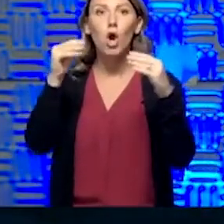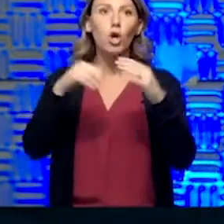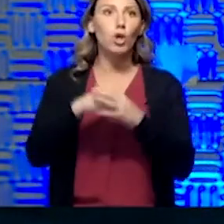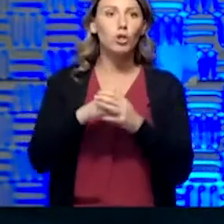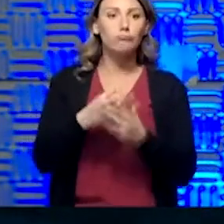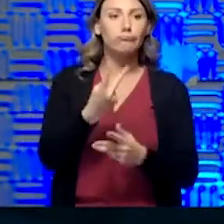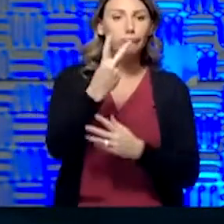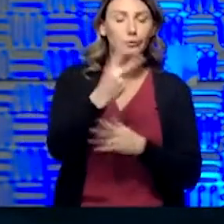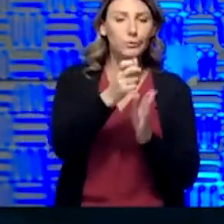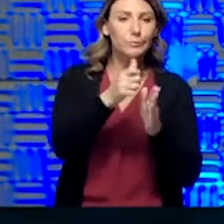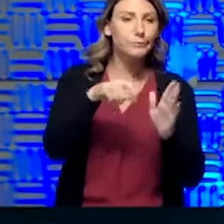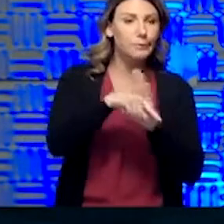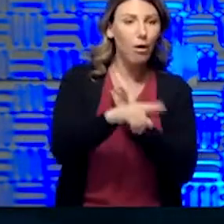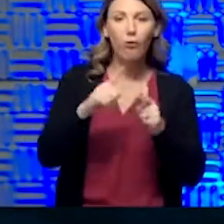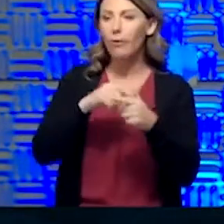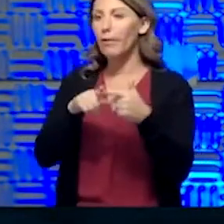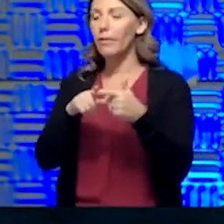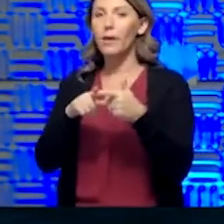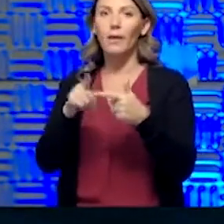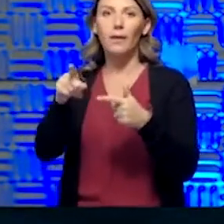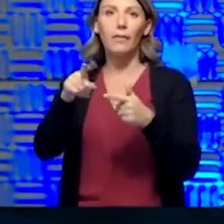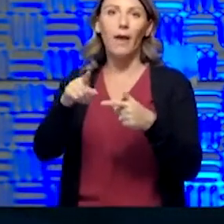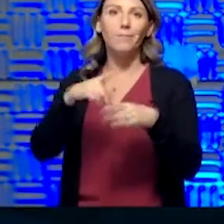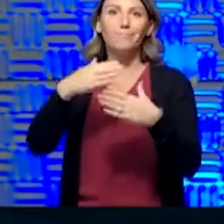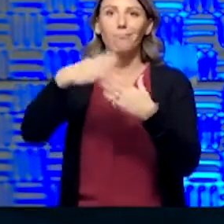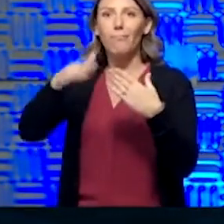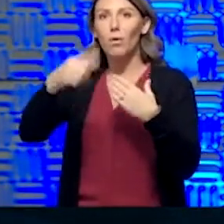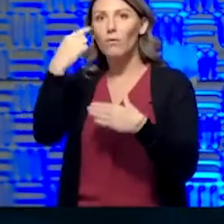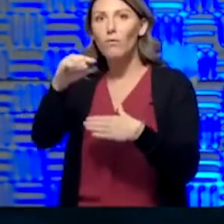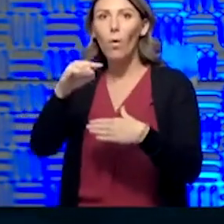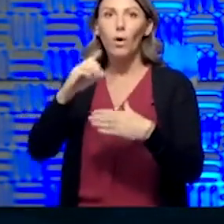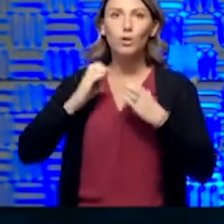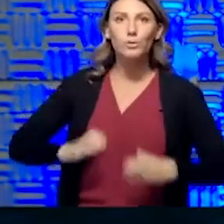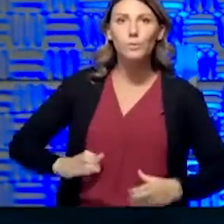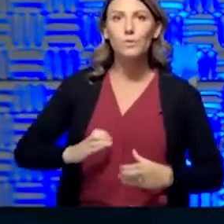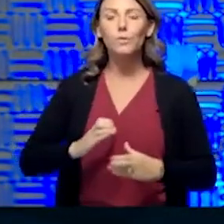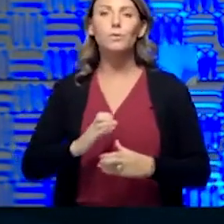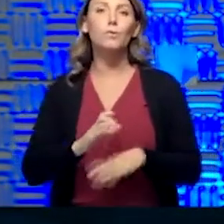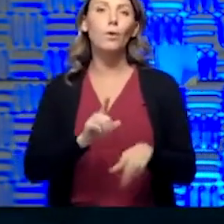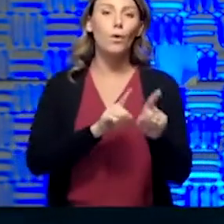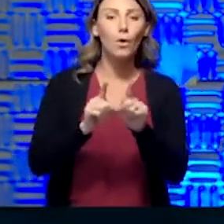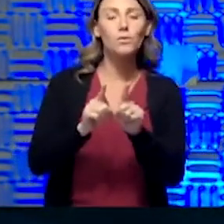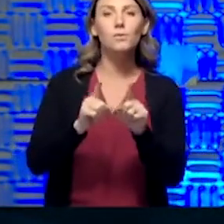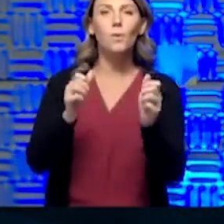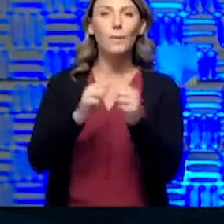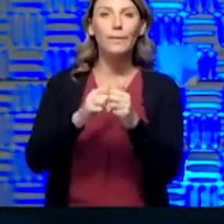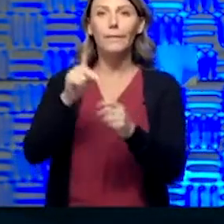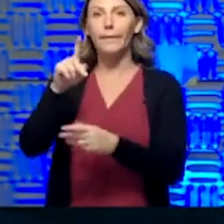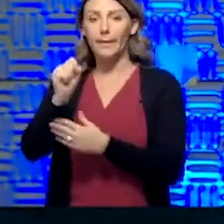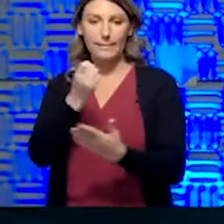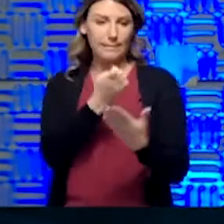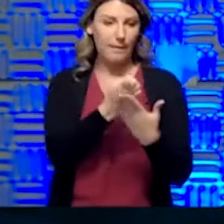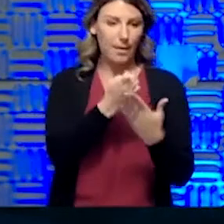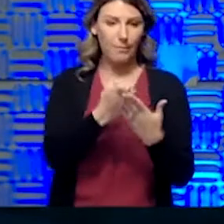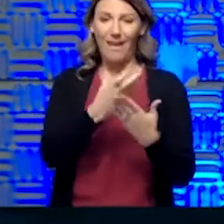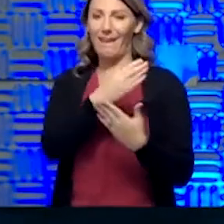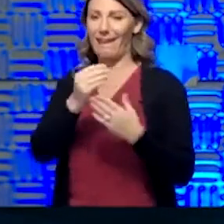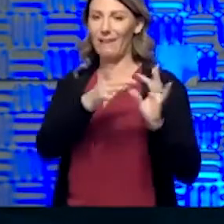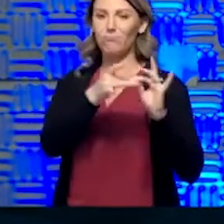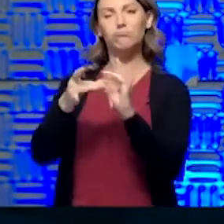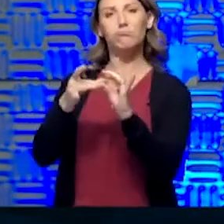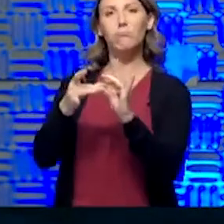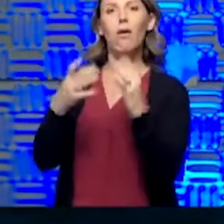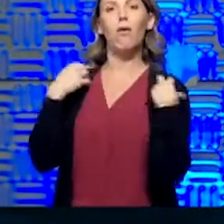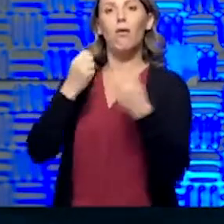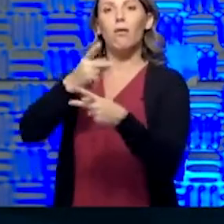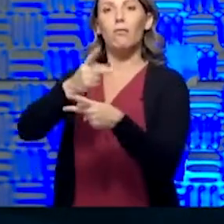and it has a consequence for consumers. So, a bit of Kansas economy, again, tied with health care. How do we do everything we can to make sure that